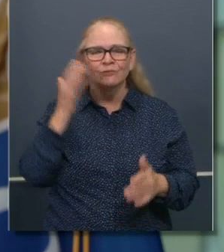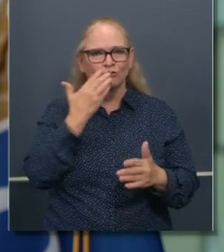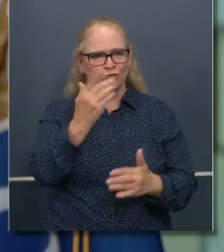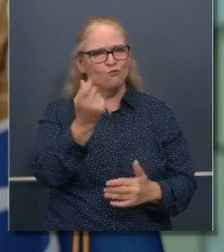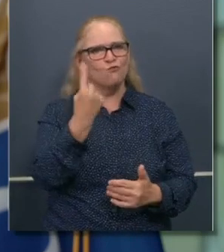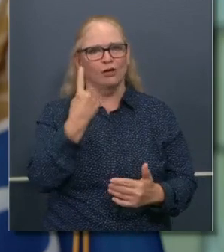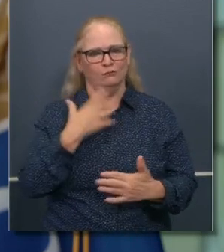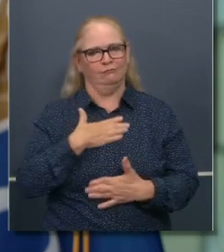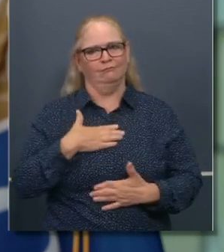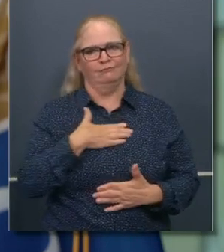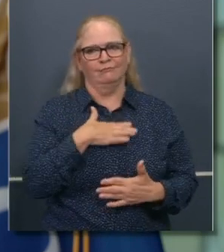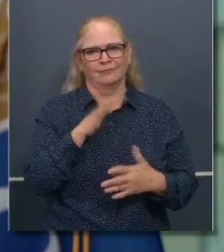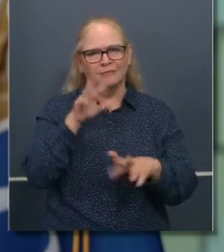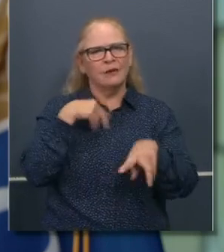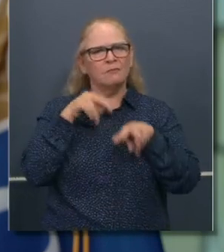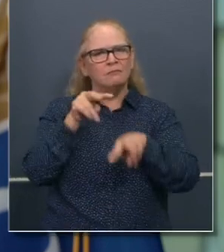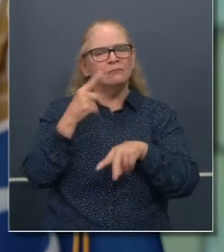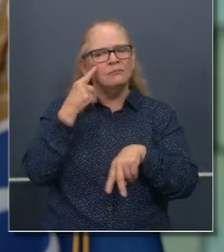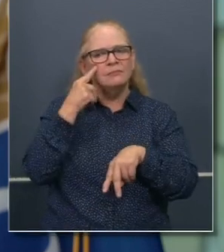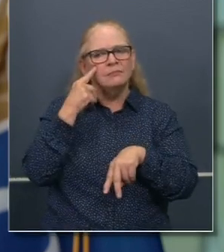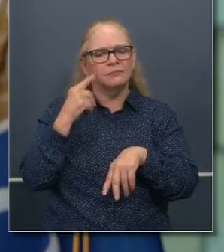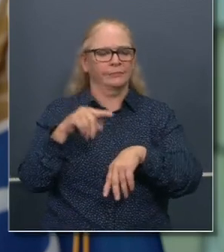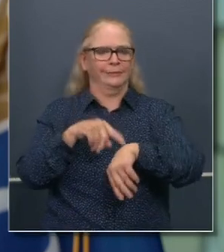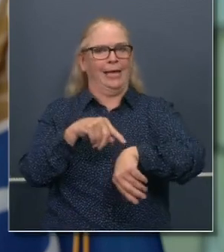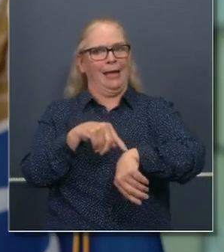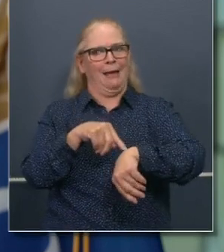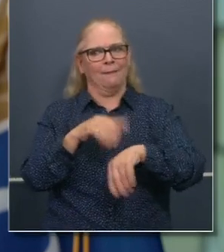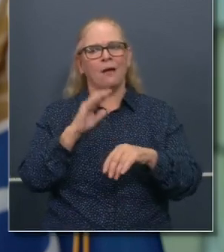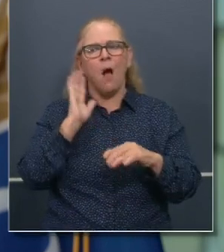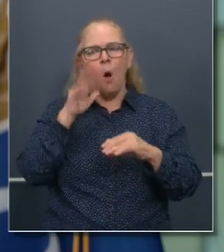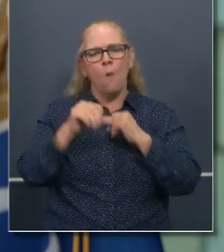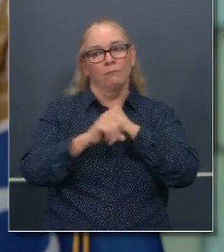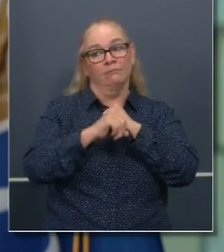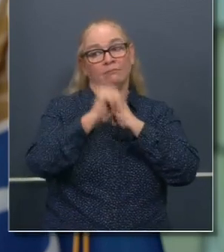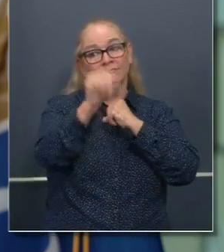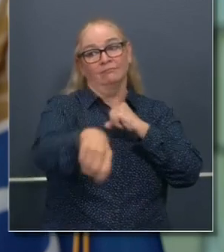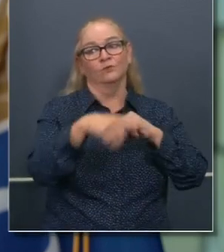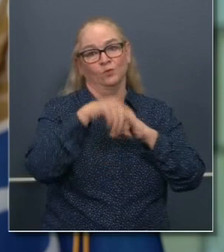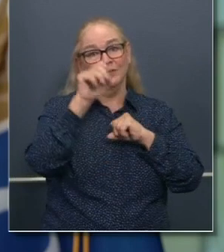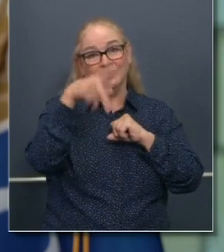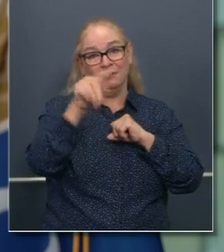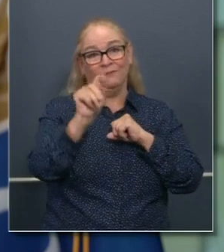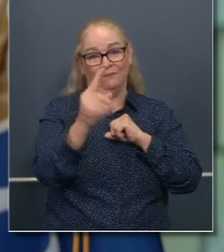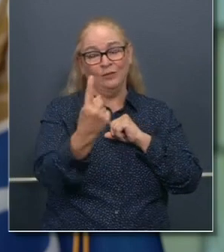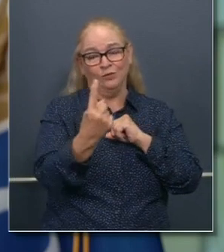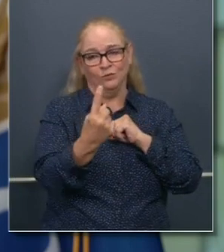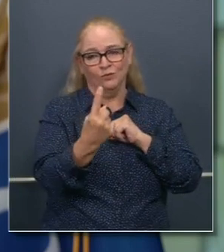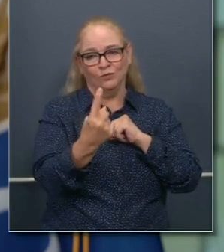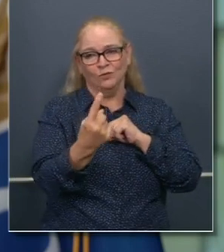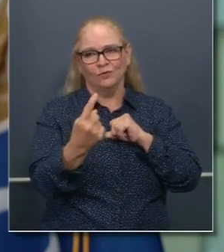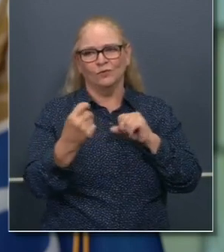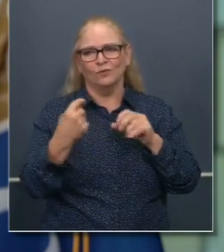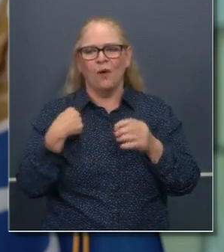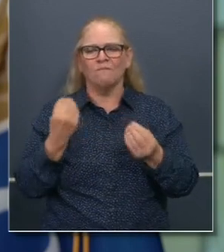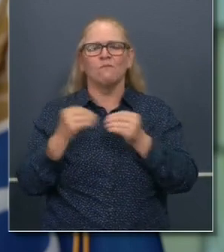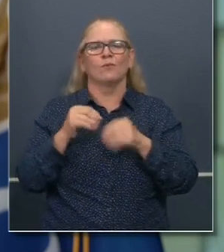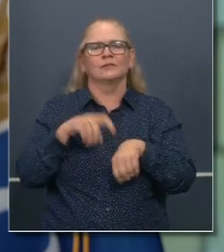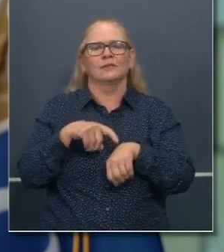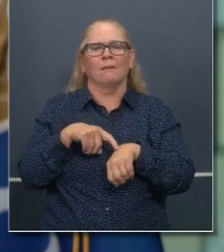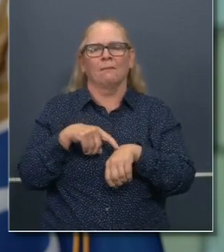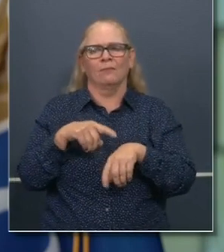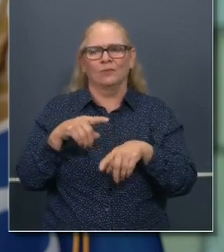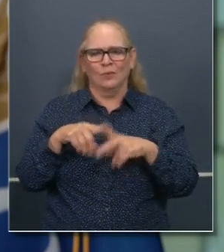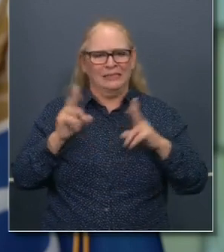of that timeline. And that's why we're hoping it does get extended to September 1st, uh, that will give us the opportunity to move with the